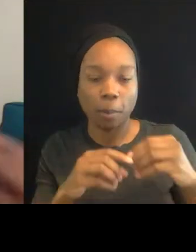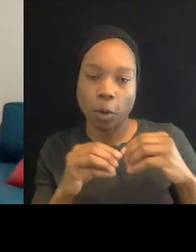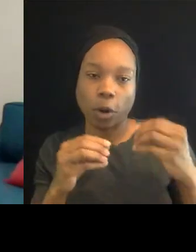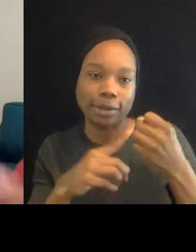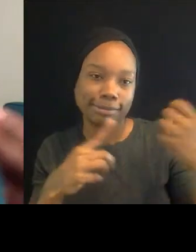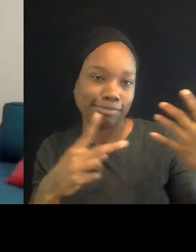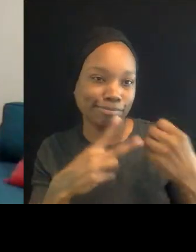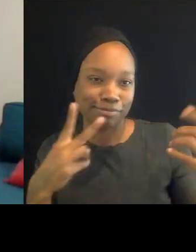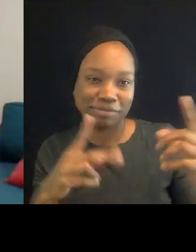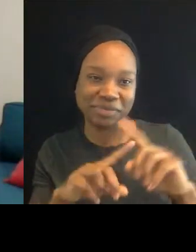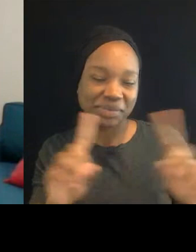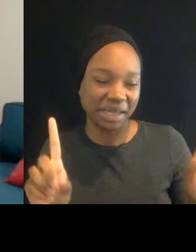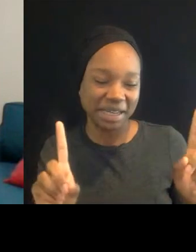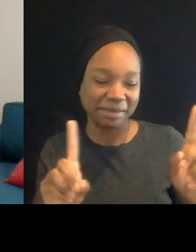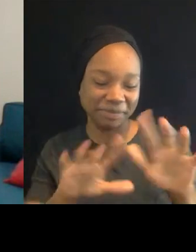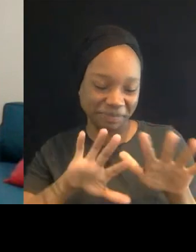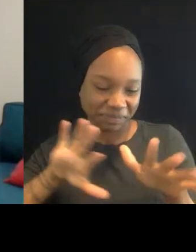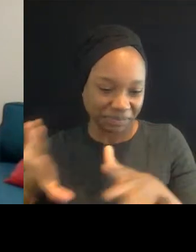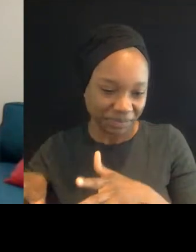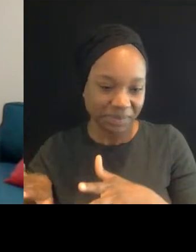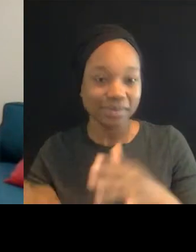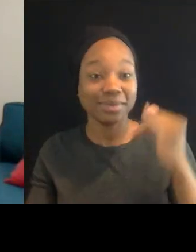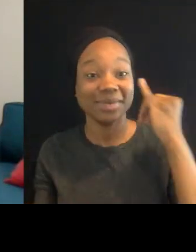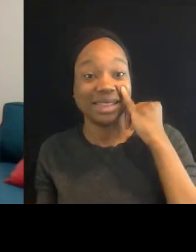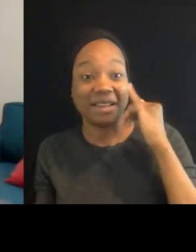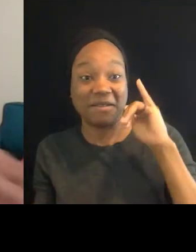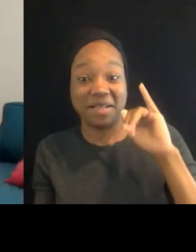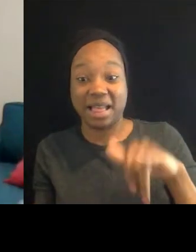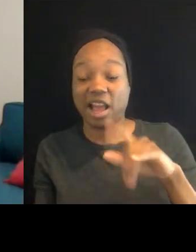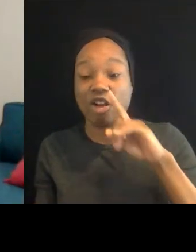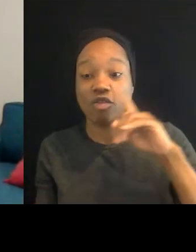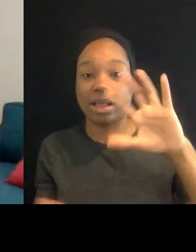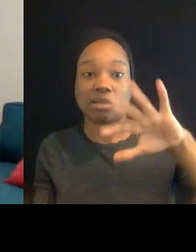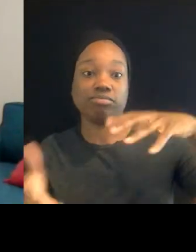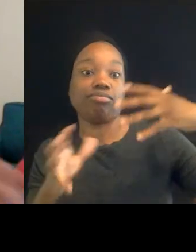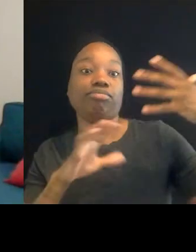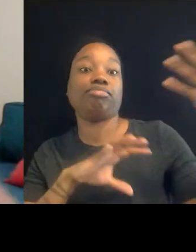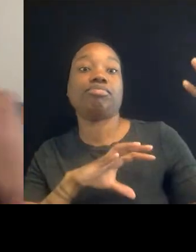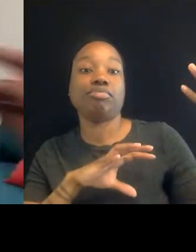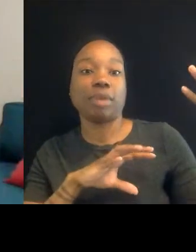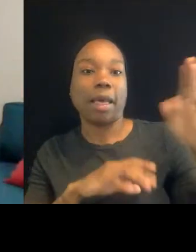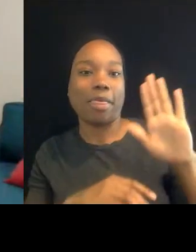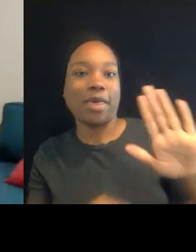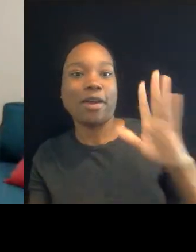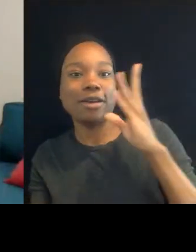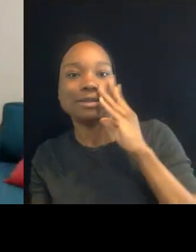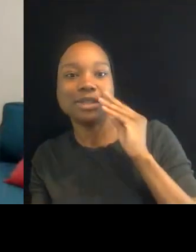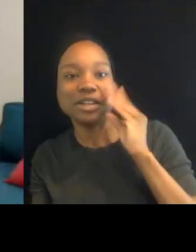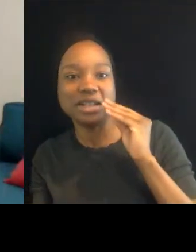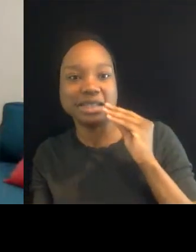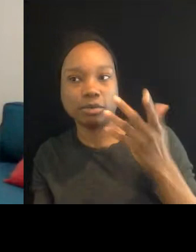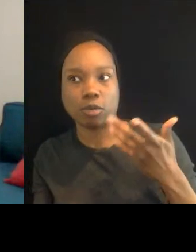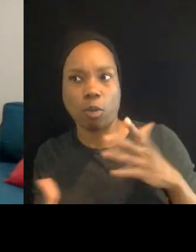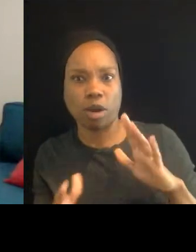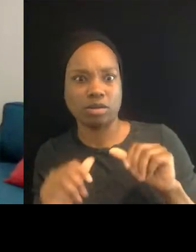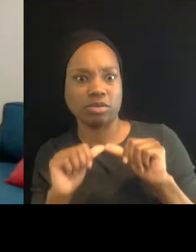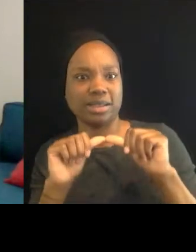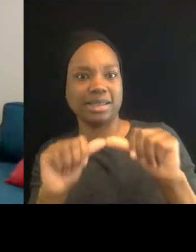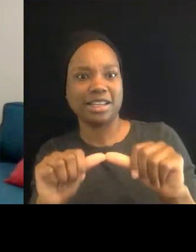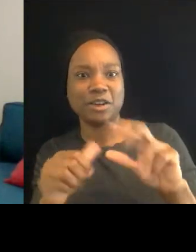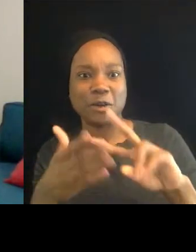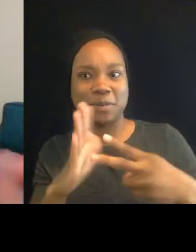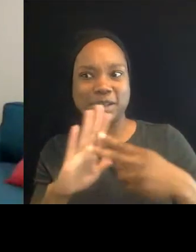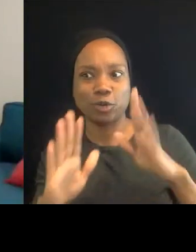But if anything upsets that, you don't want it to continue. So you'll do whatever you can to push back on that.